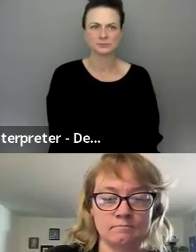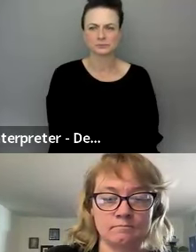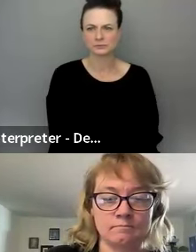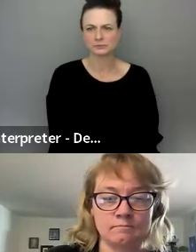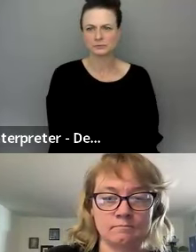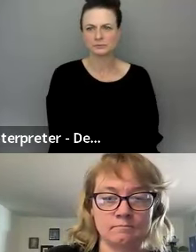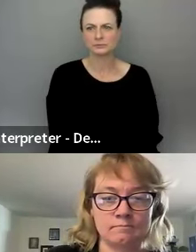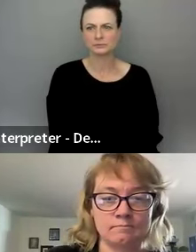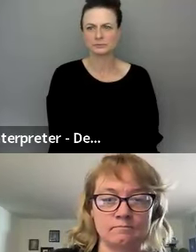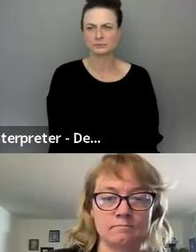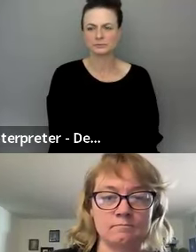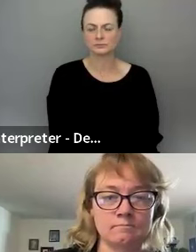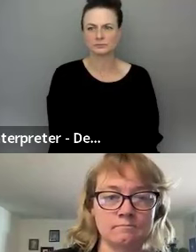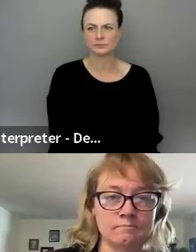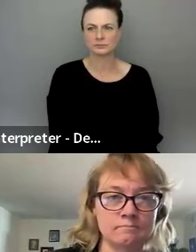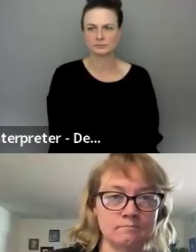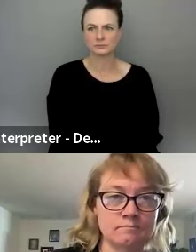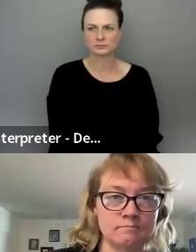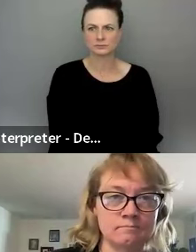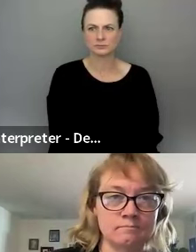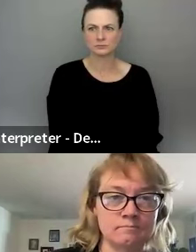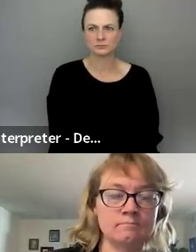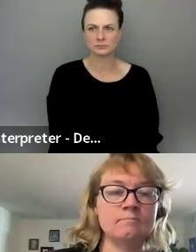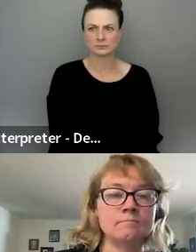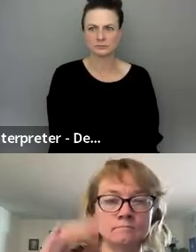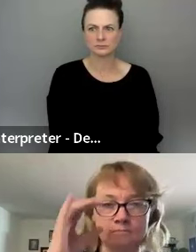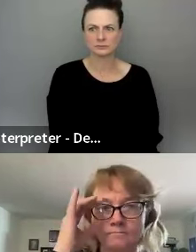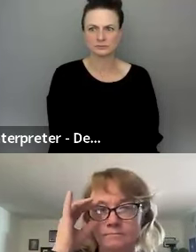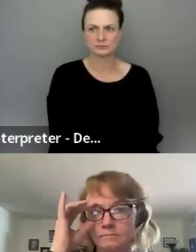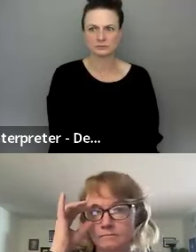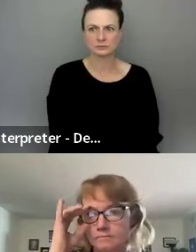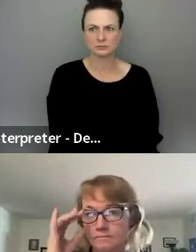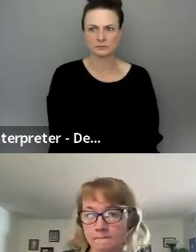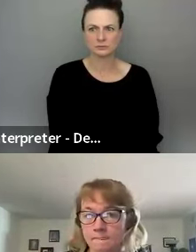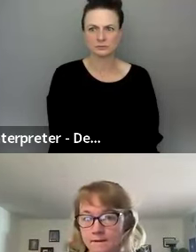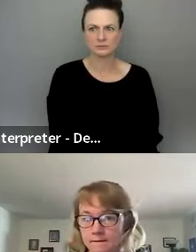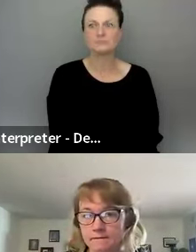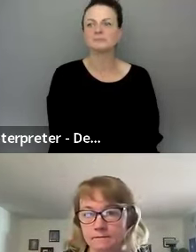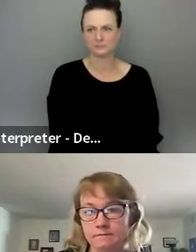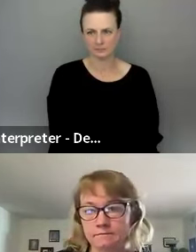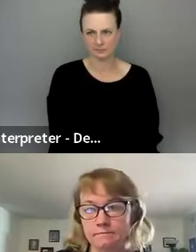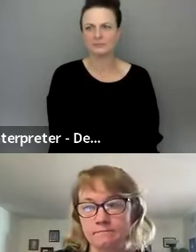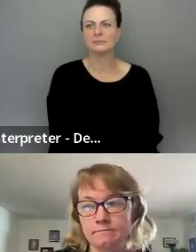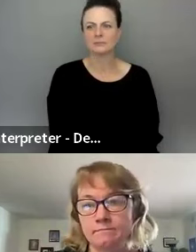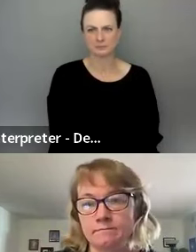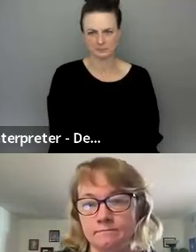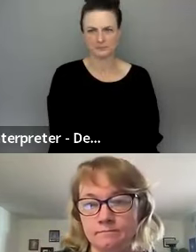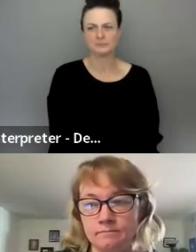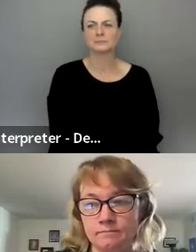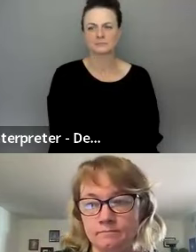So this time, uh, the CNCF is doing a DEI hub. Uh, so they're doing other things too. Uh, and so